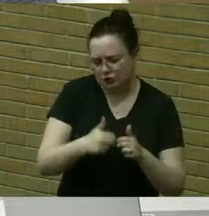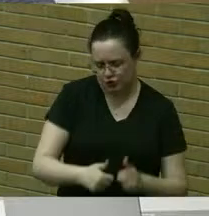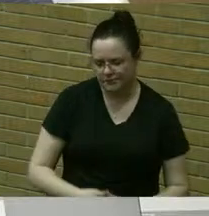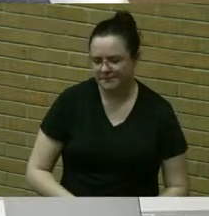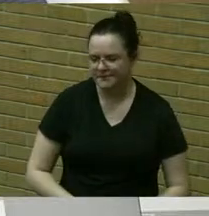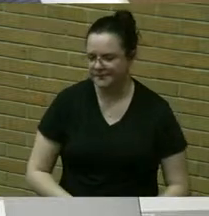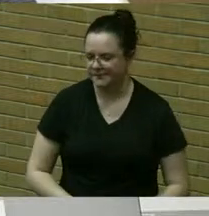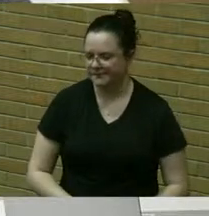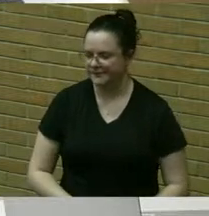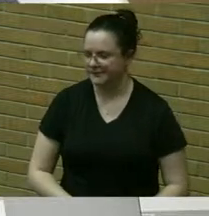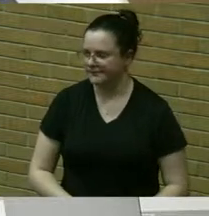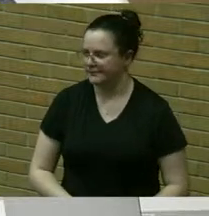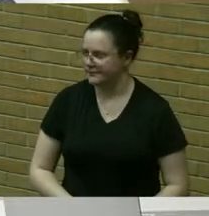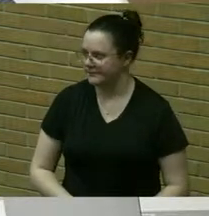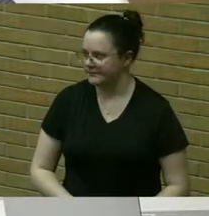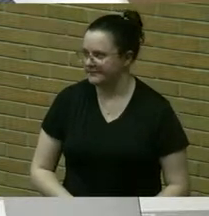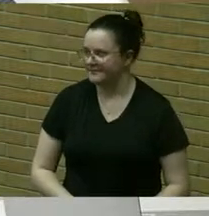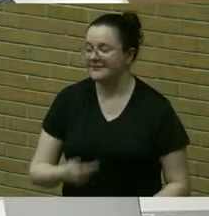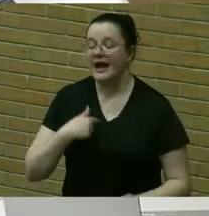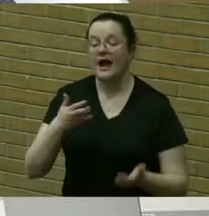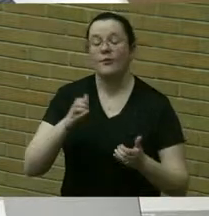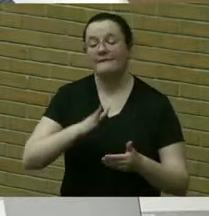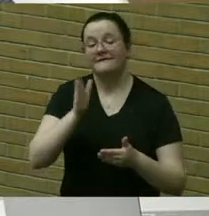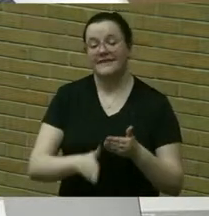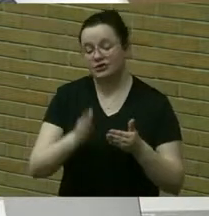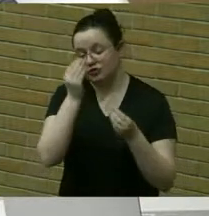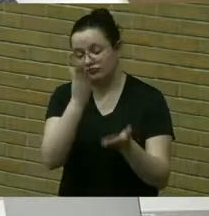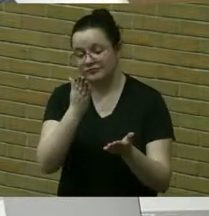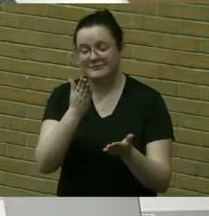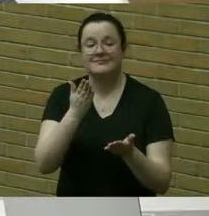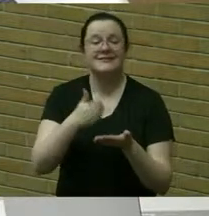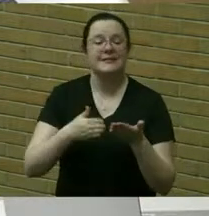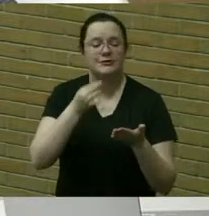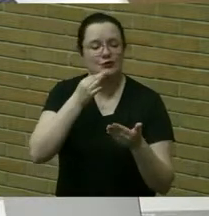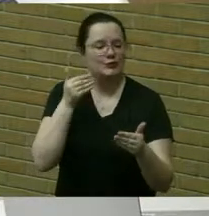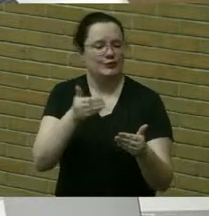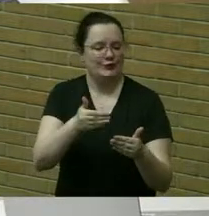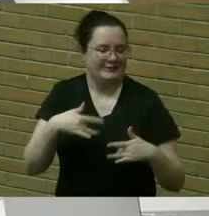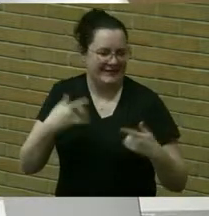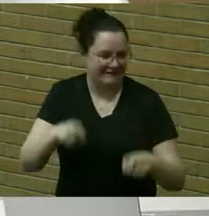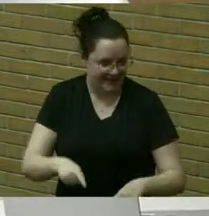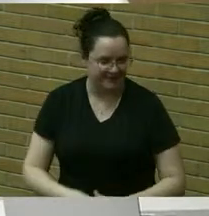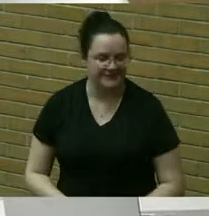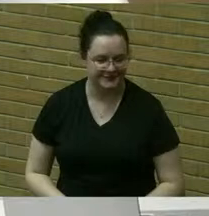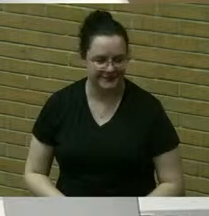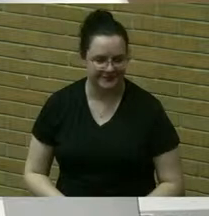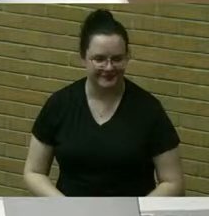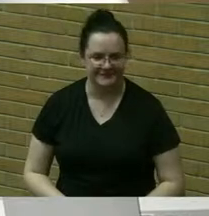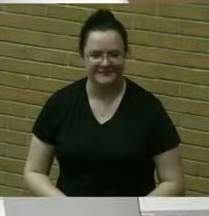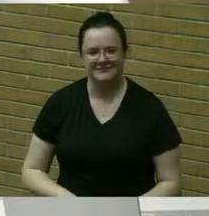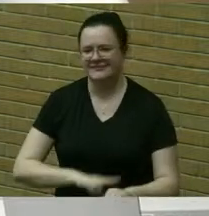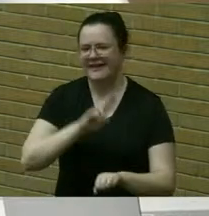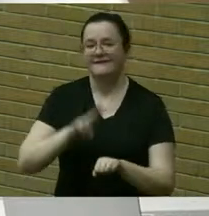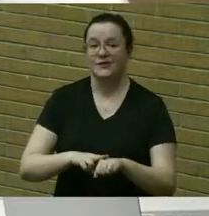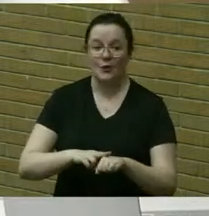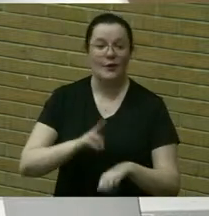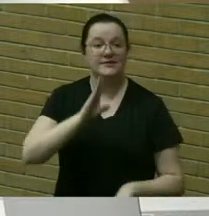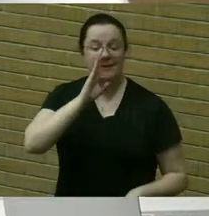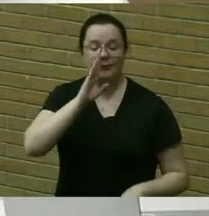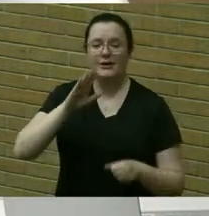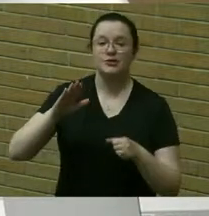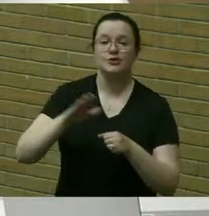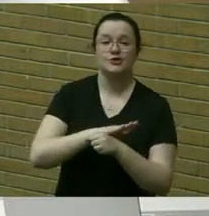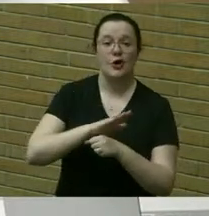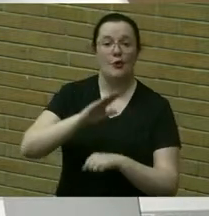i just want to conclude with some upcoming events we have of course the brighton total solar eclipse